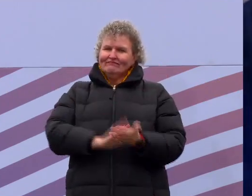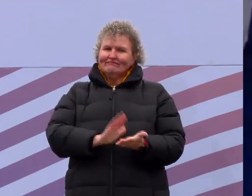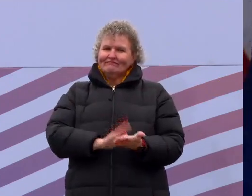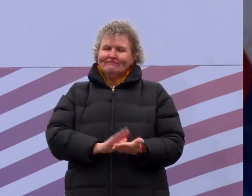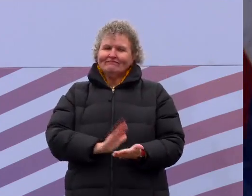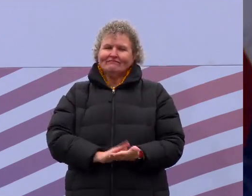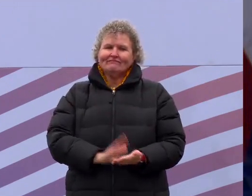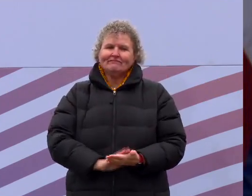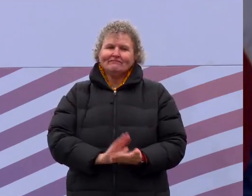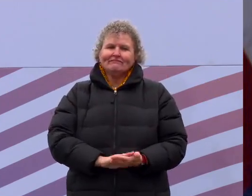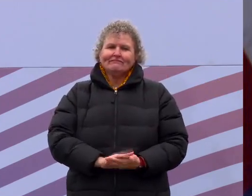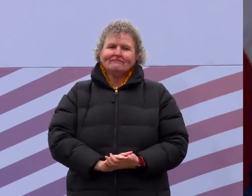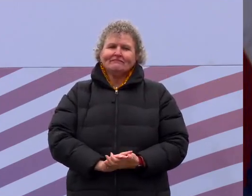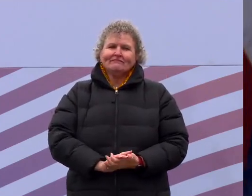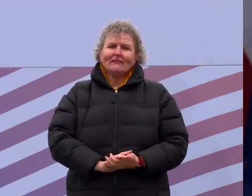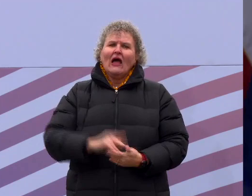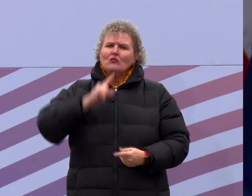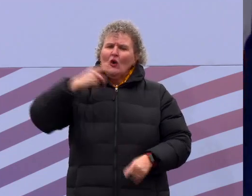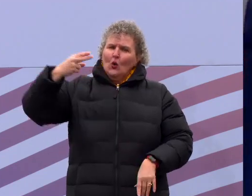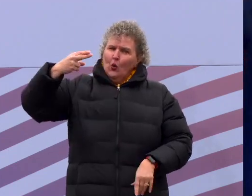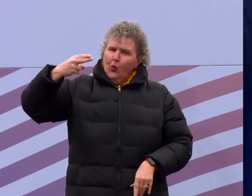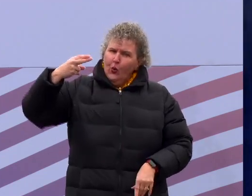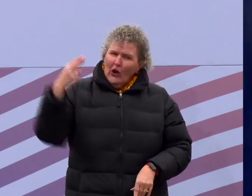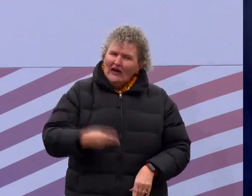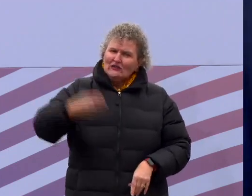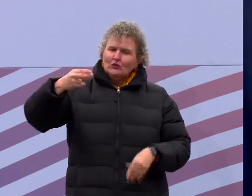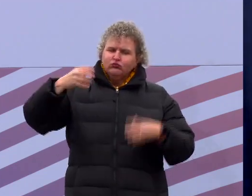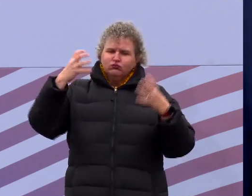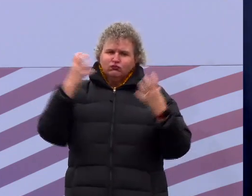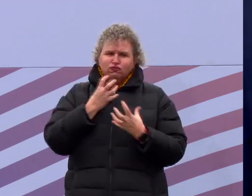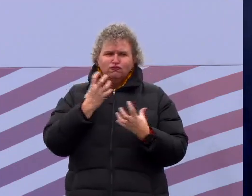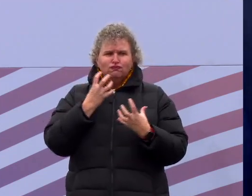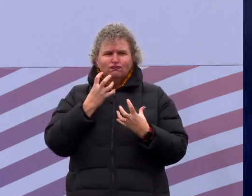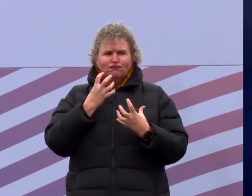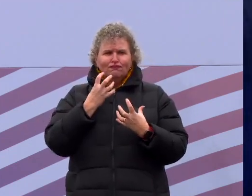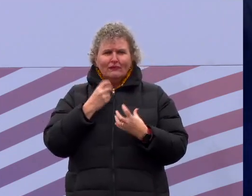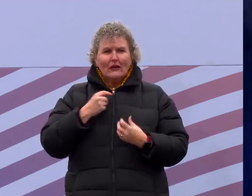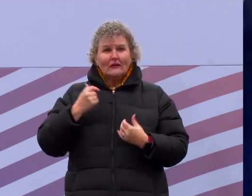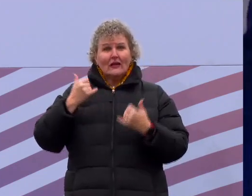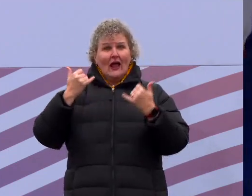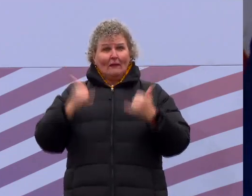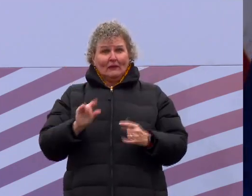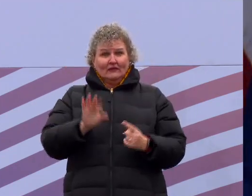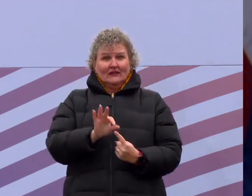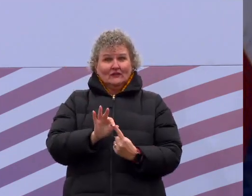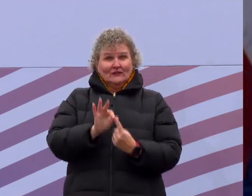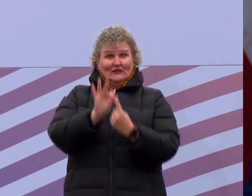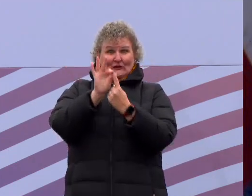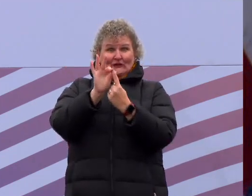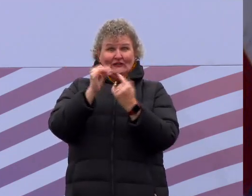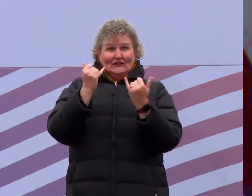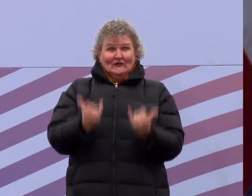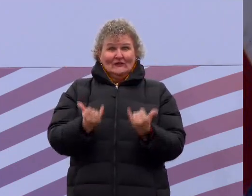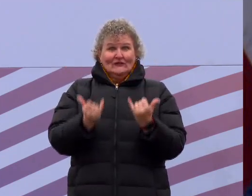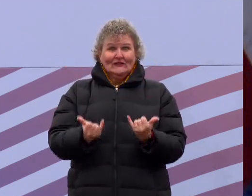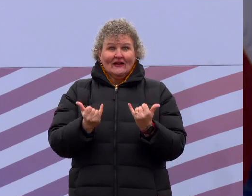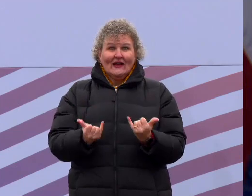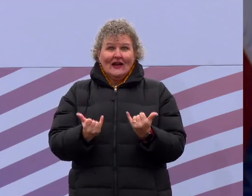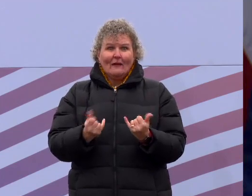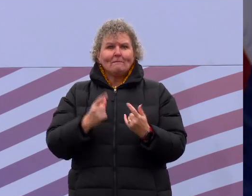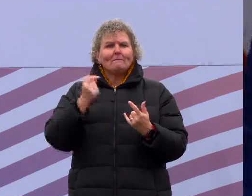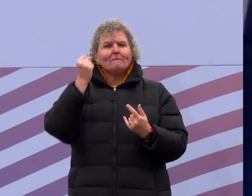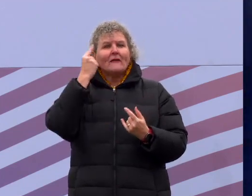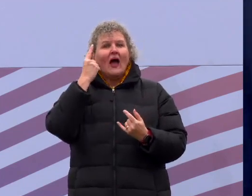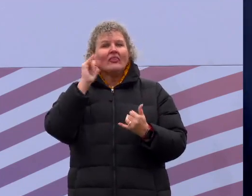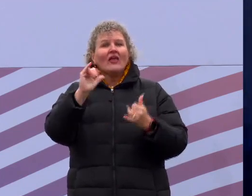historic. But while what is happening today may be unique, the story of generation upon generation